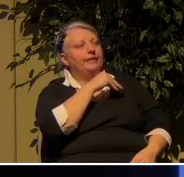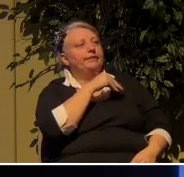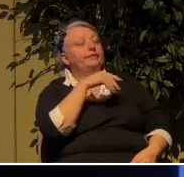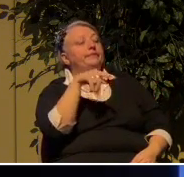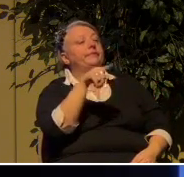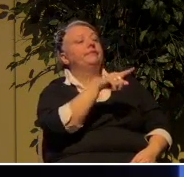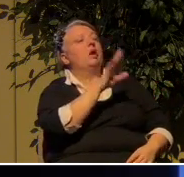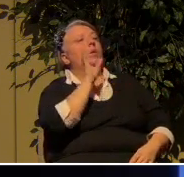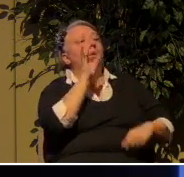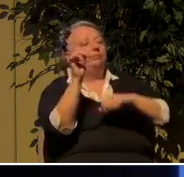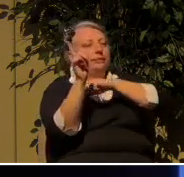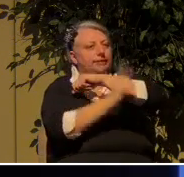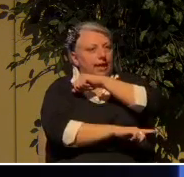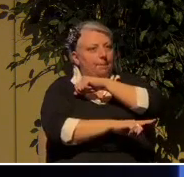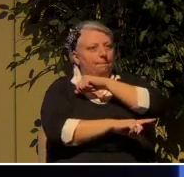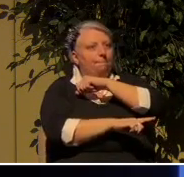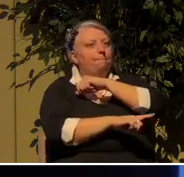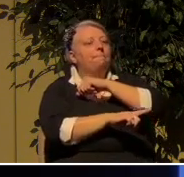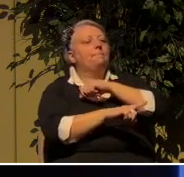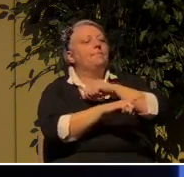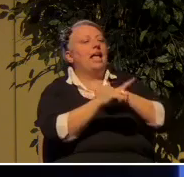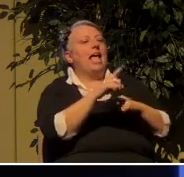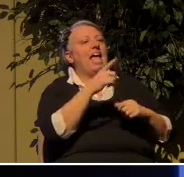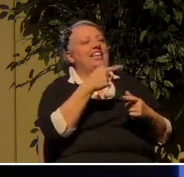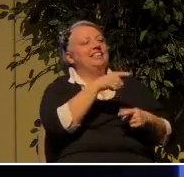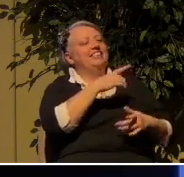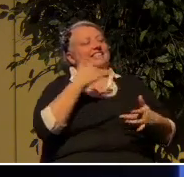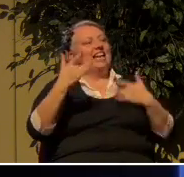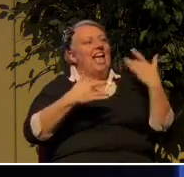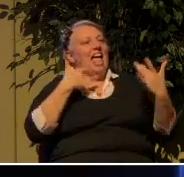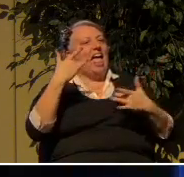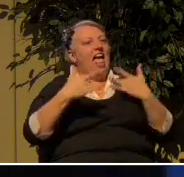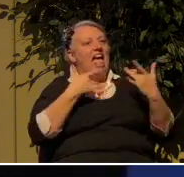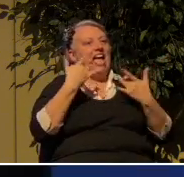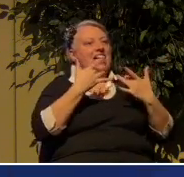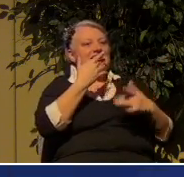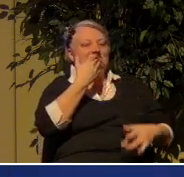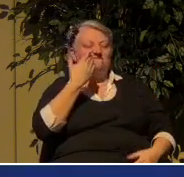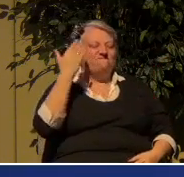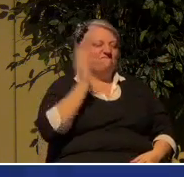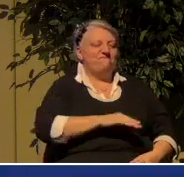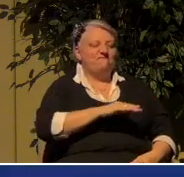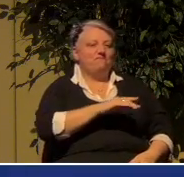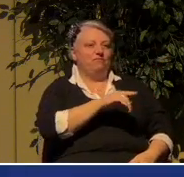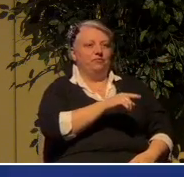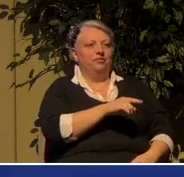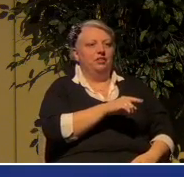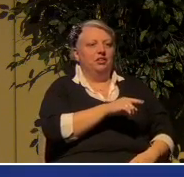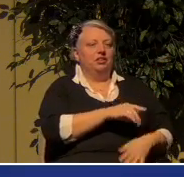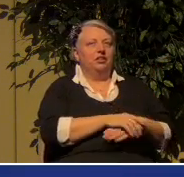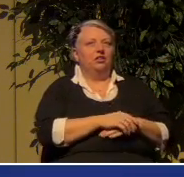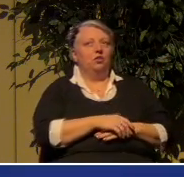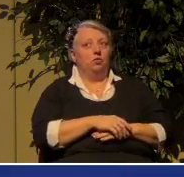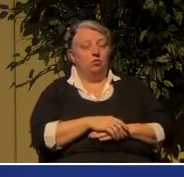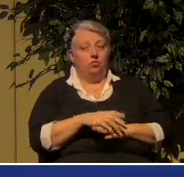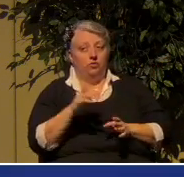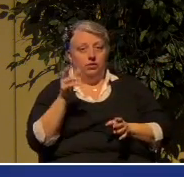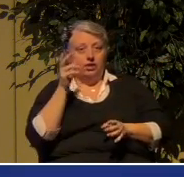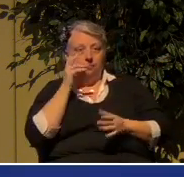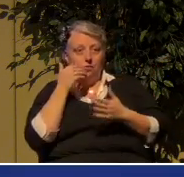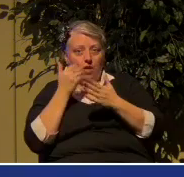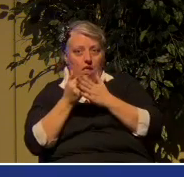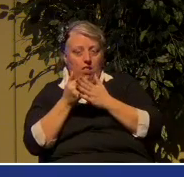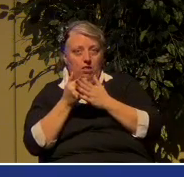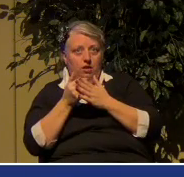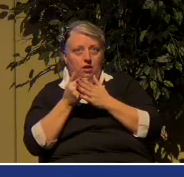have delighted in wickedness. Now hear me well. You really need to hear this. A lot of